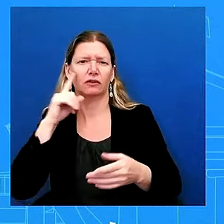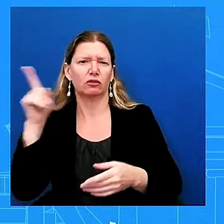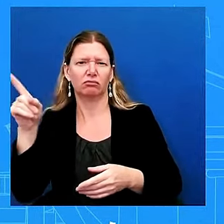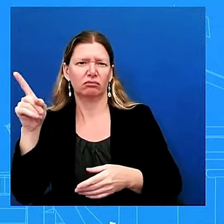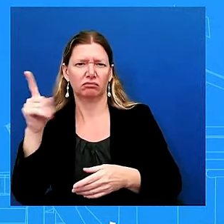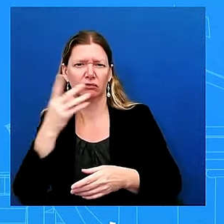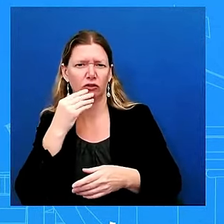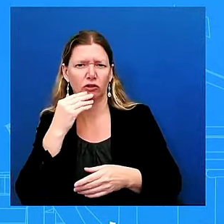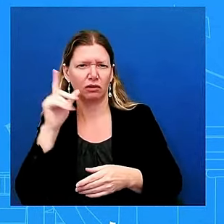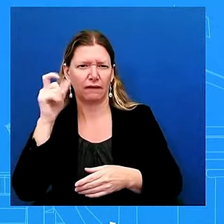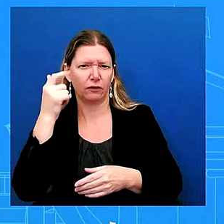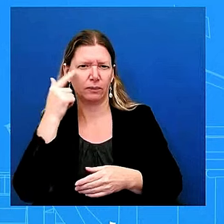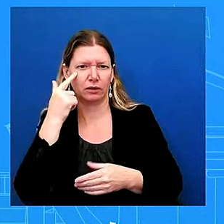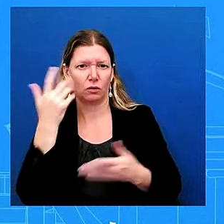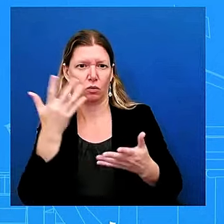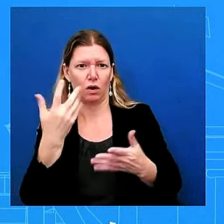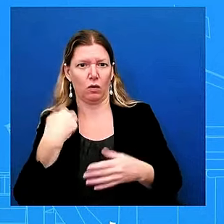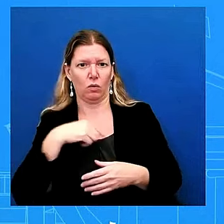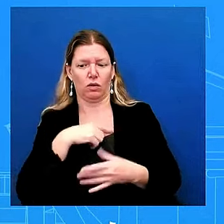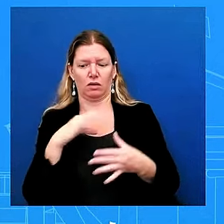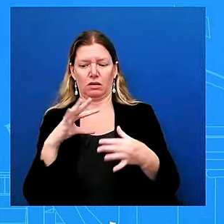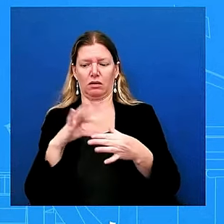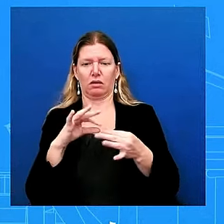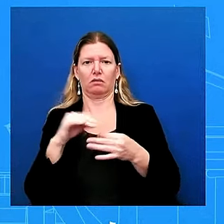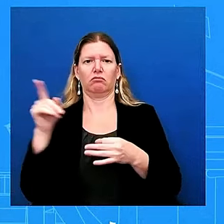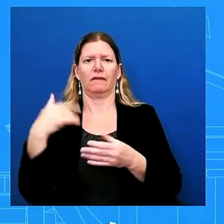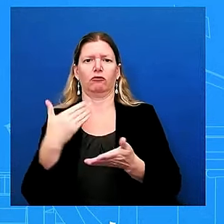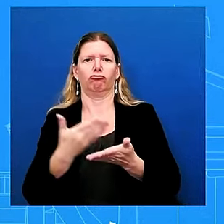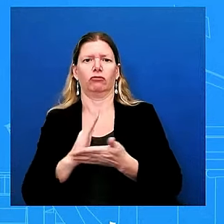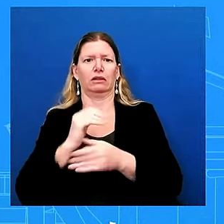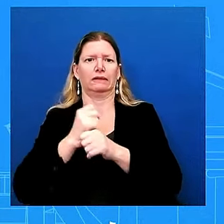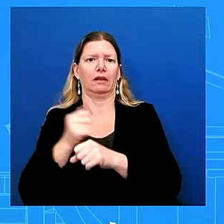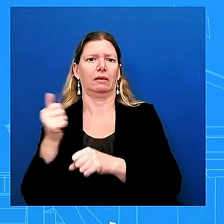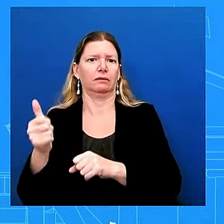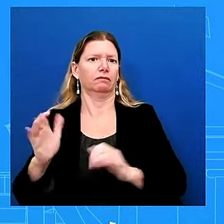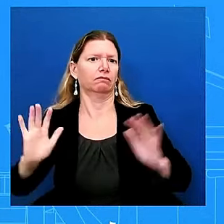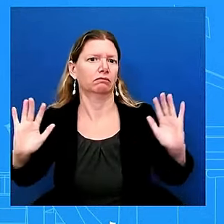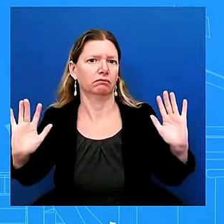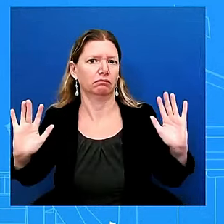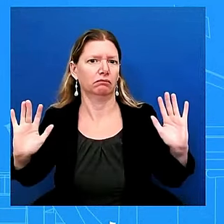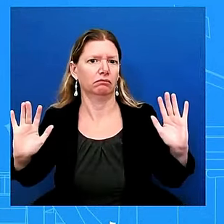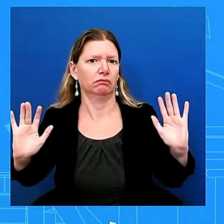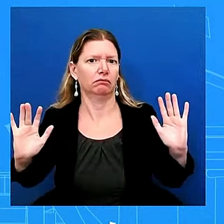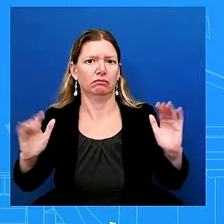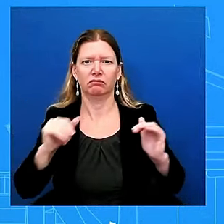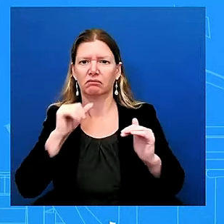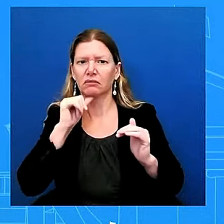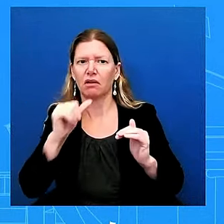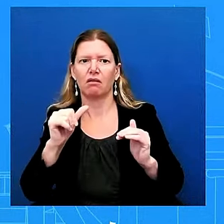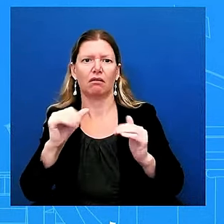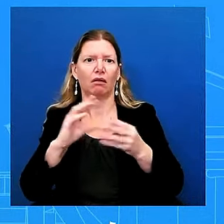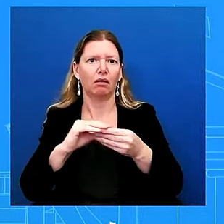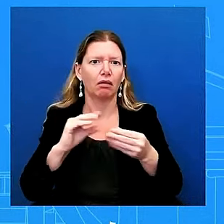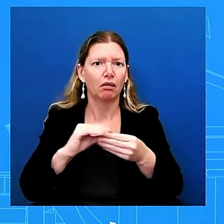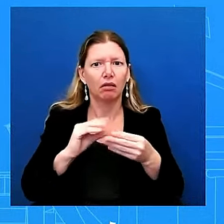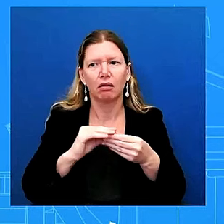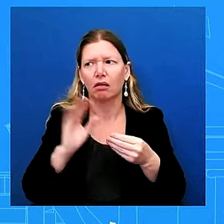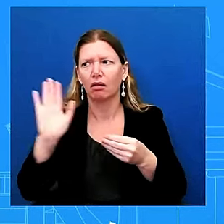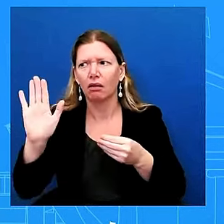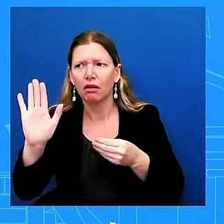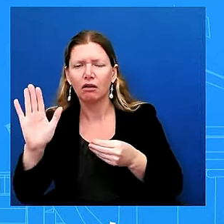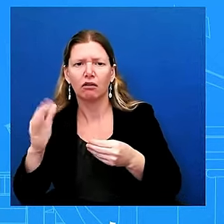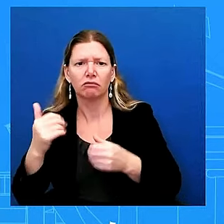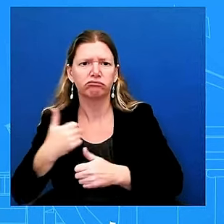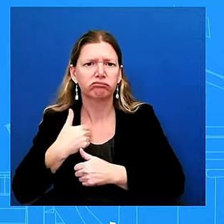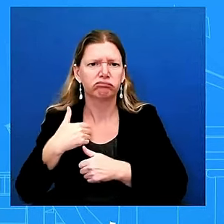been very clear about that i'm not going to stand here and speak to uh israel's operations that is not something that i can do